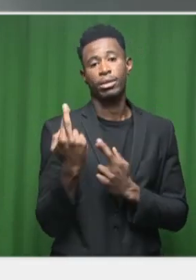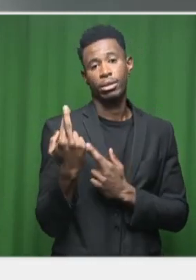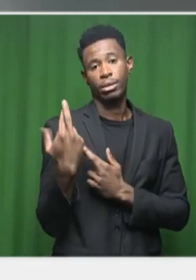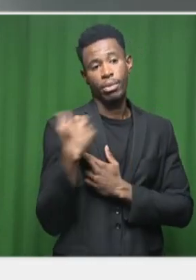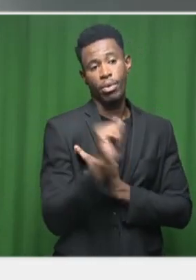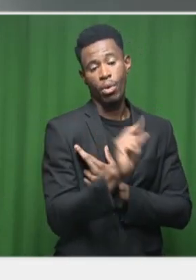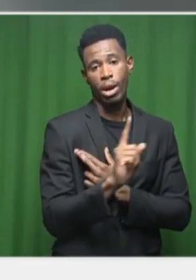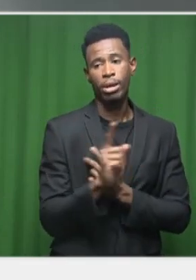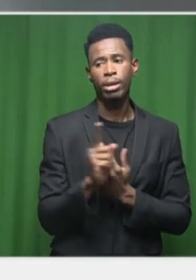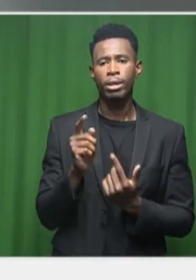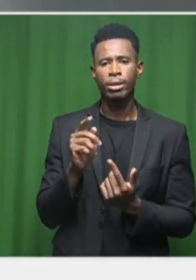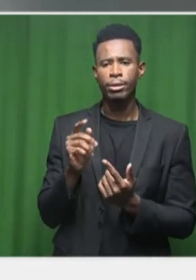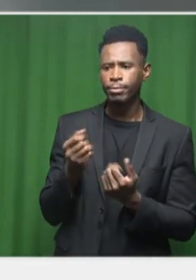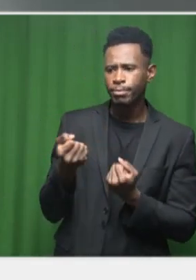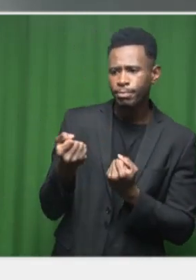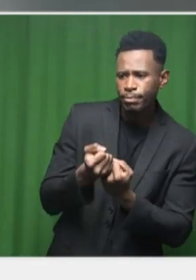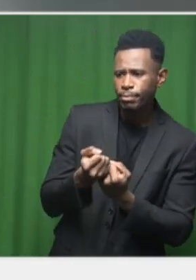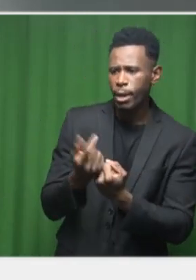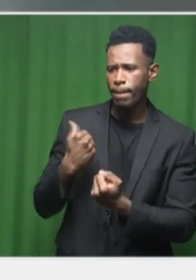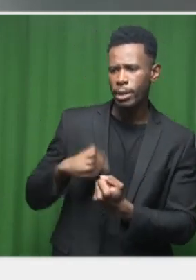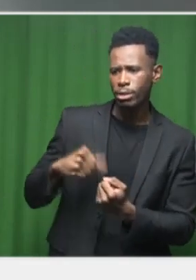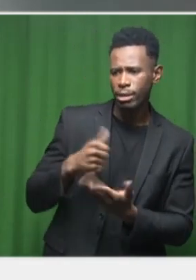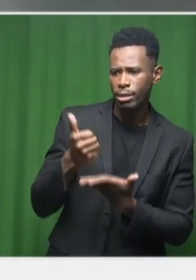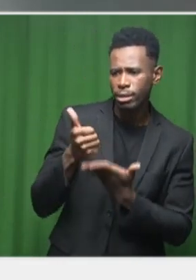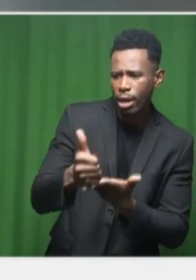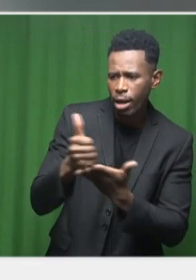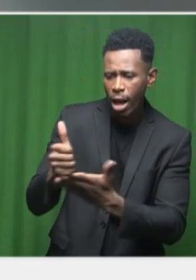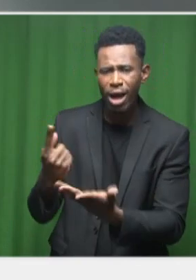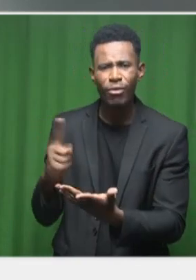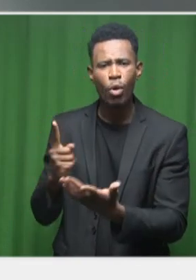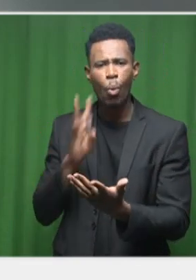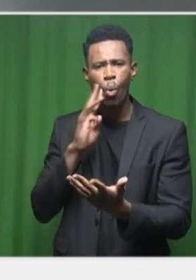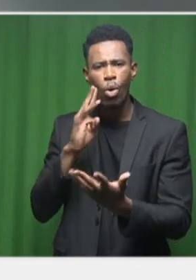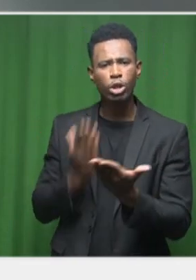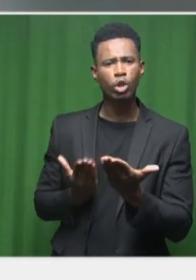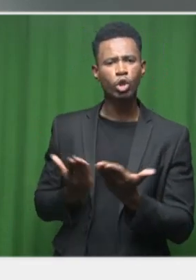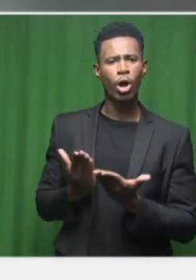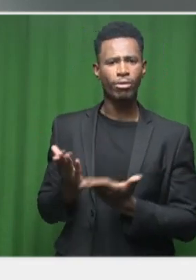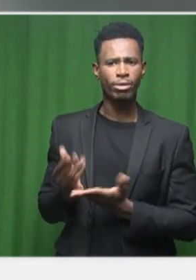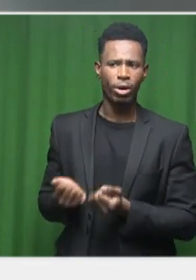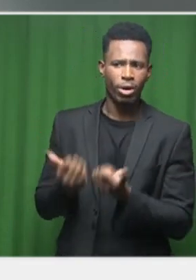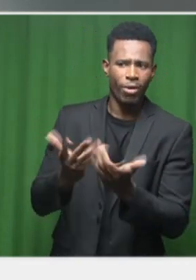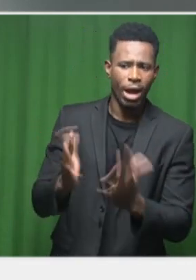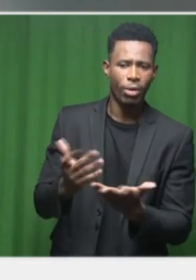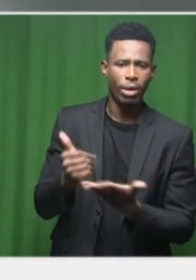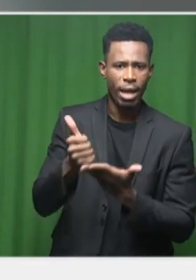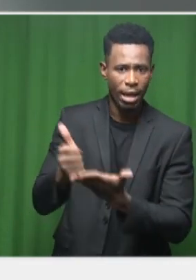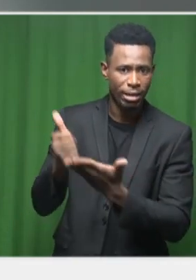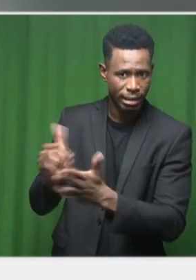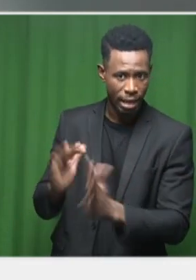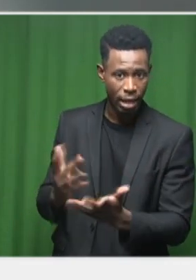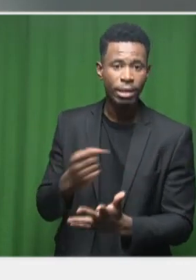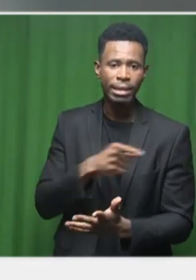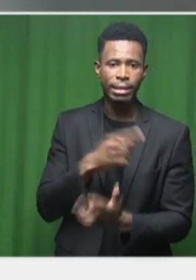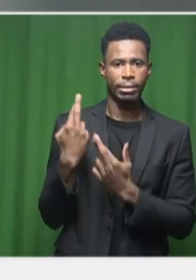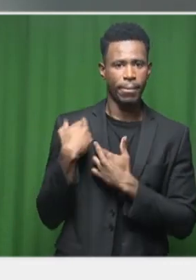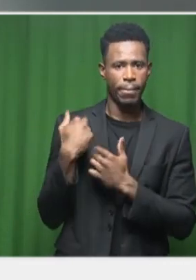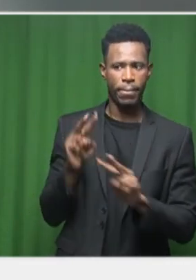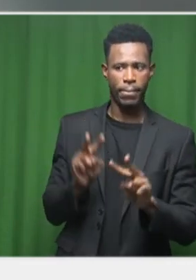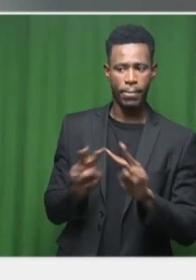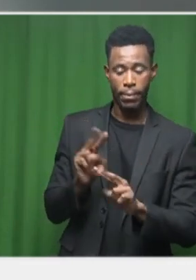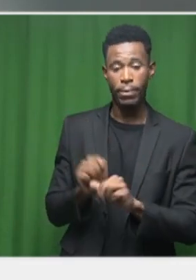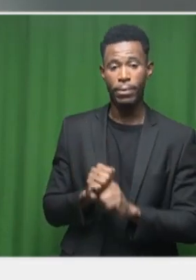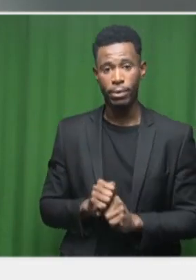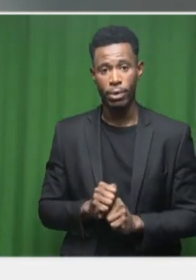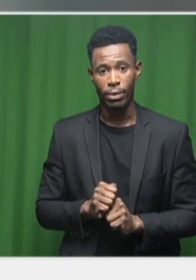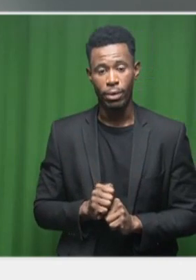municipalities, looking at water services side, on how to address some of the challenges that we are experiencing. We